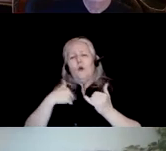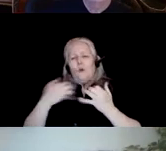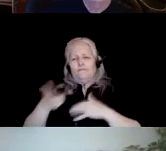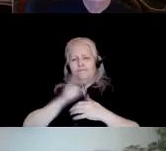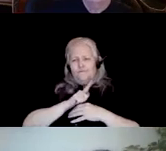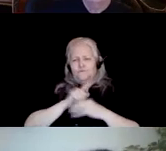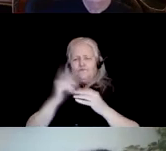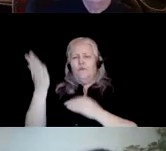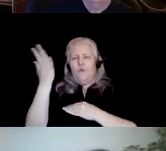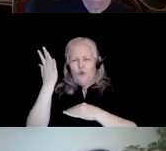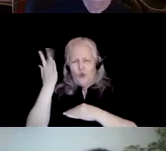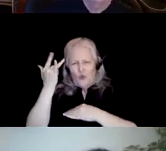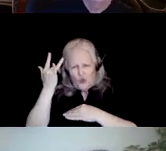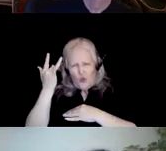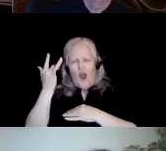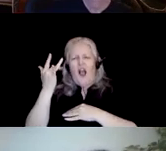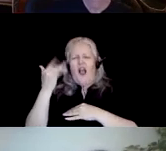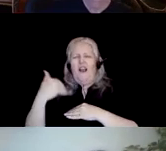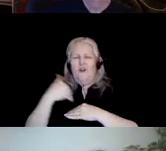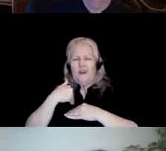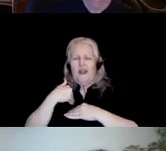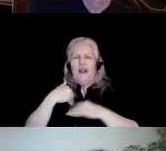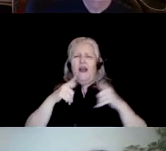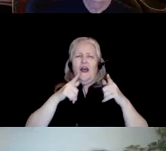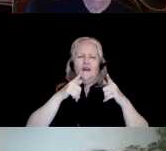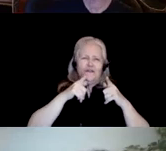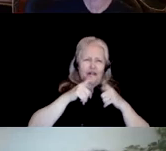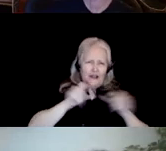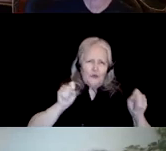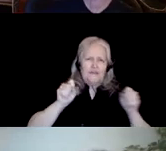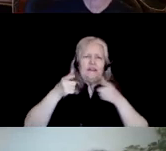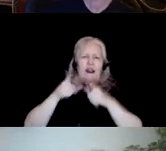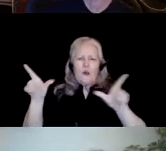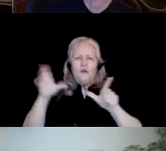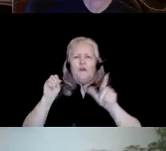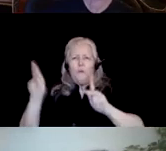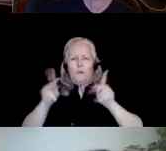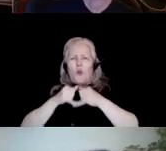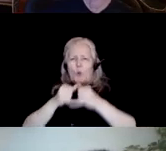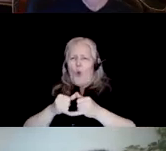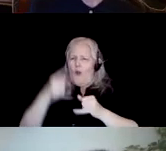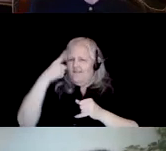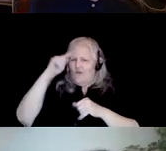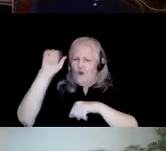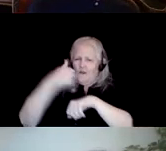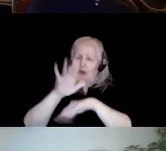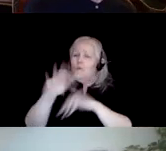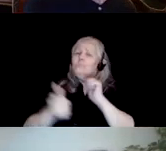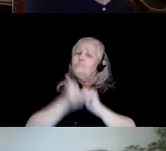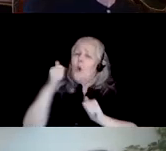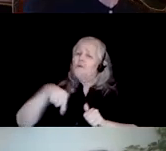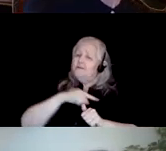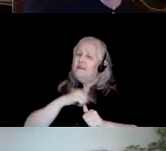we have things like the Linguistics Language and the Public Award. And I think most of us agree that we want to live in a world